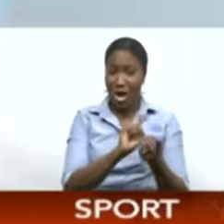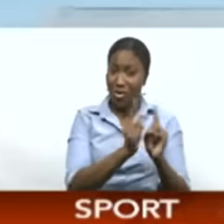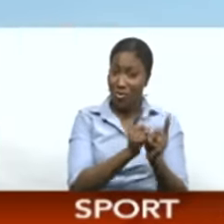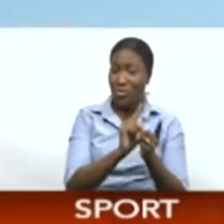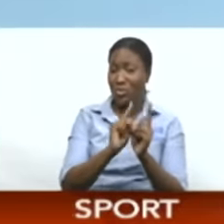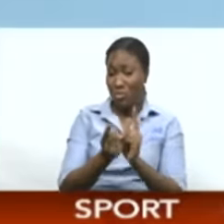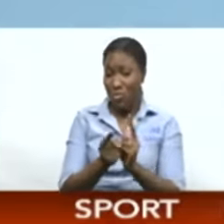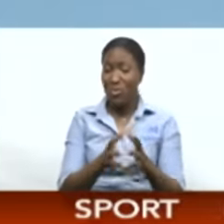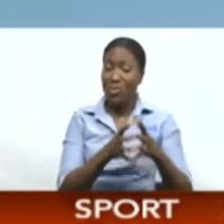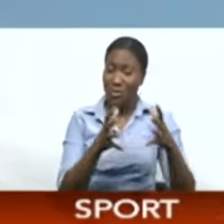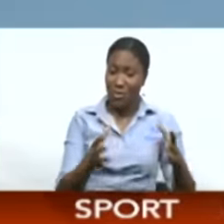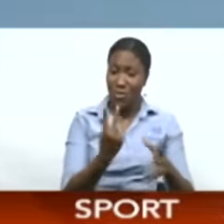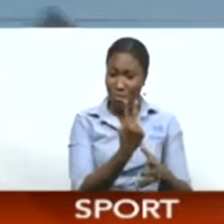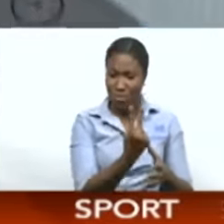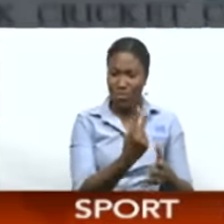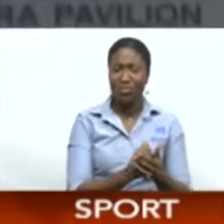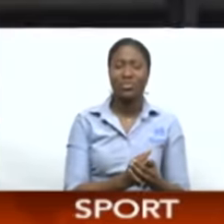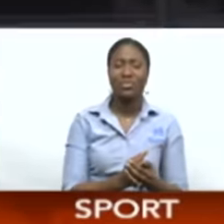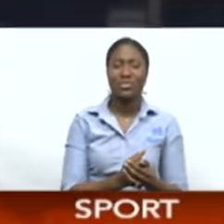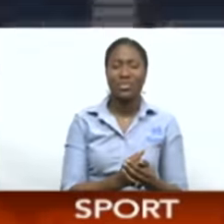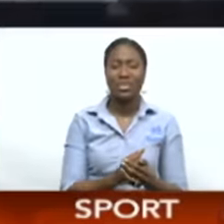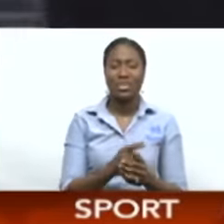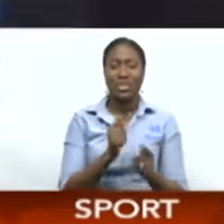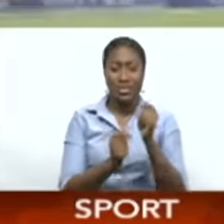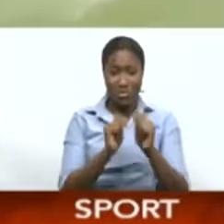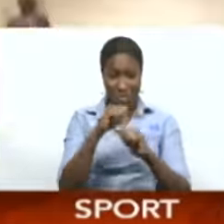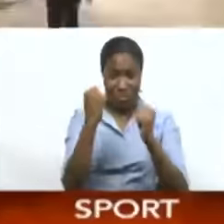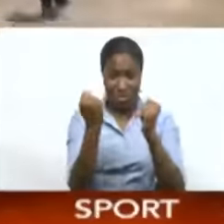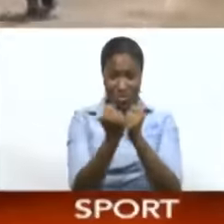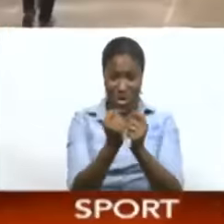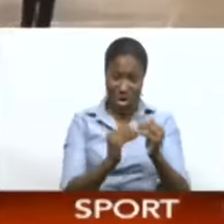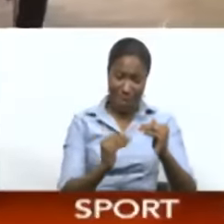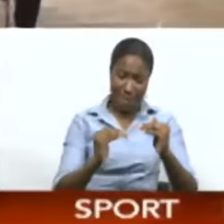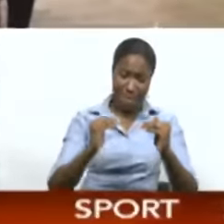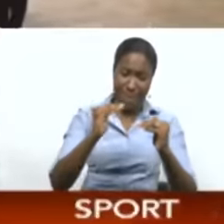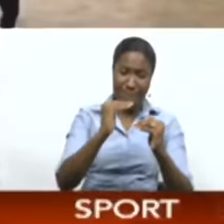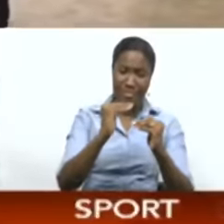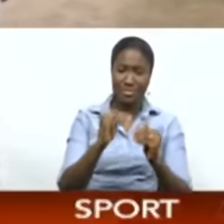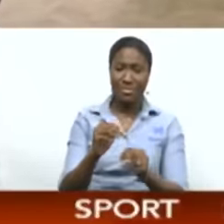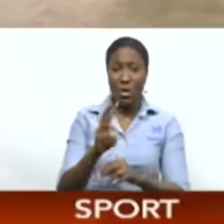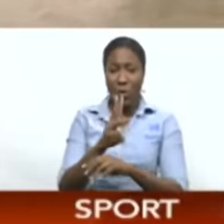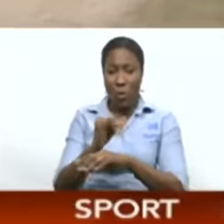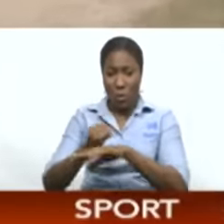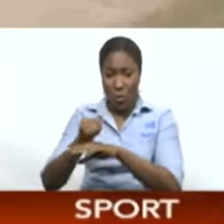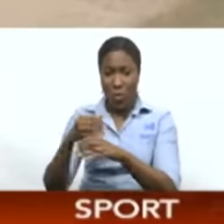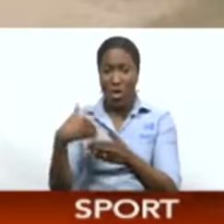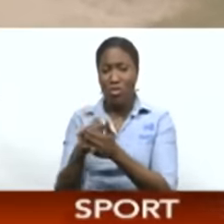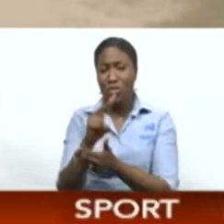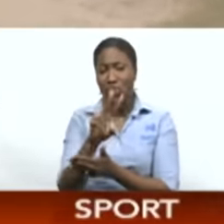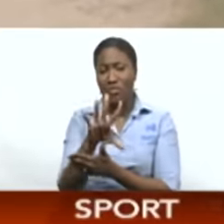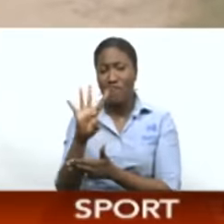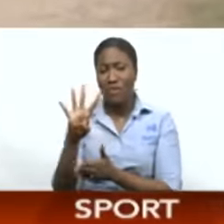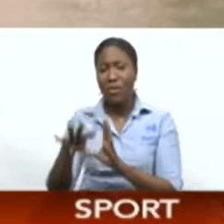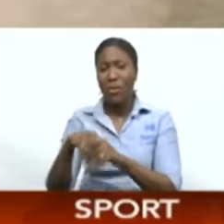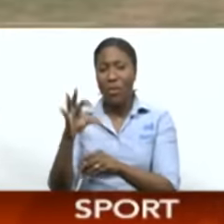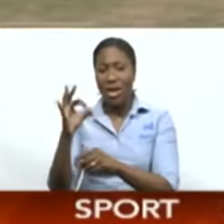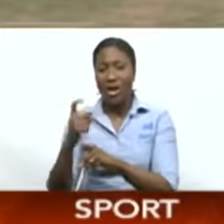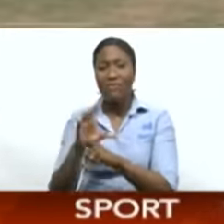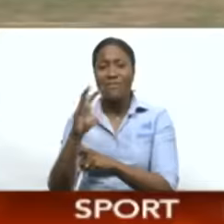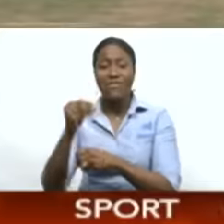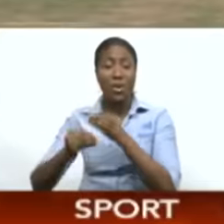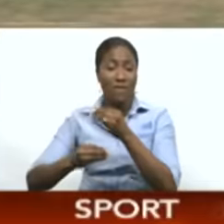Hussain and Jason Mohamed, the Red Force clawed back. The Volcanoes ended on 254 for nine from 50 overs.